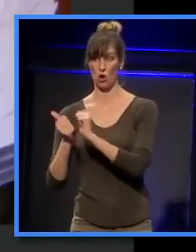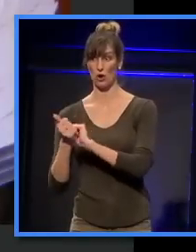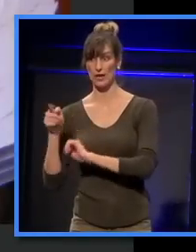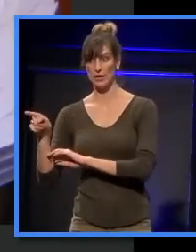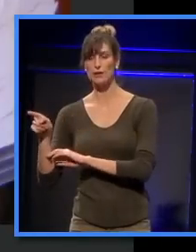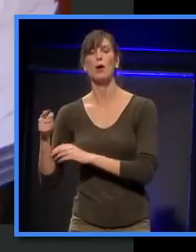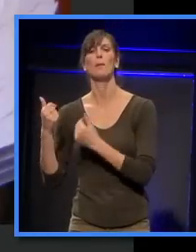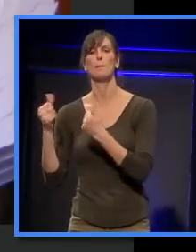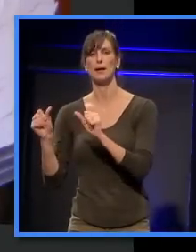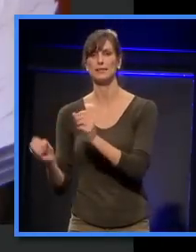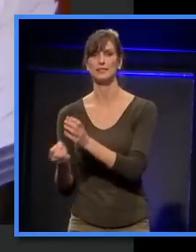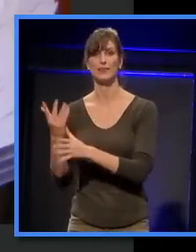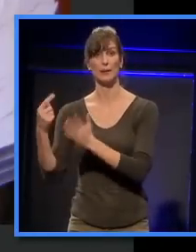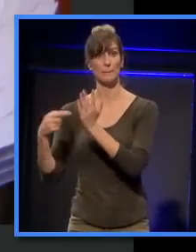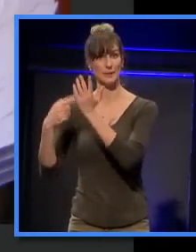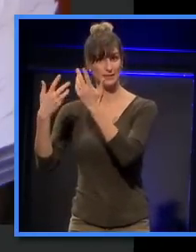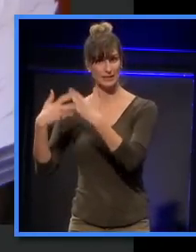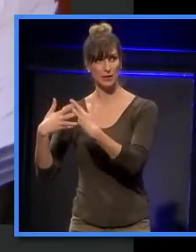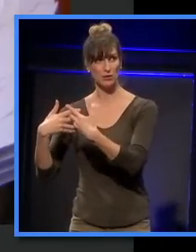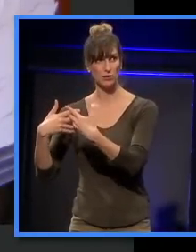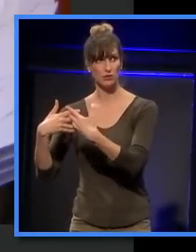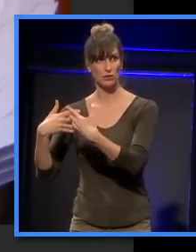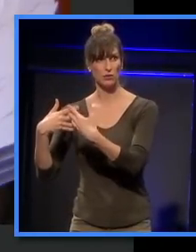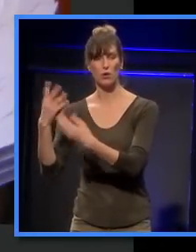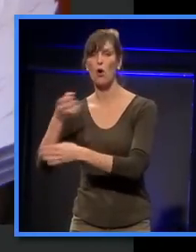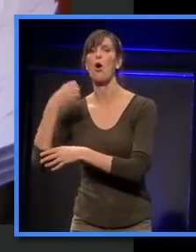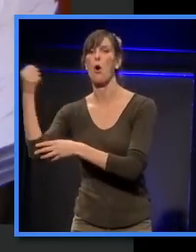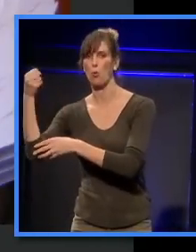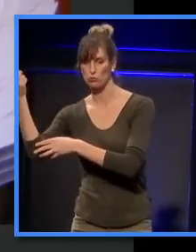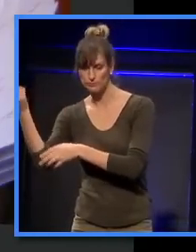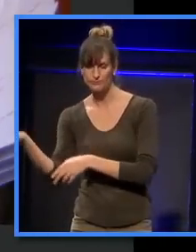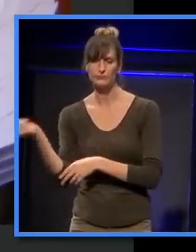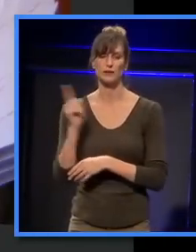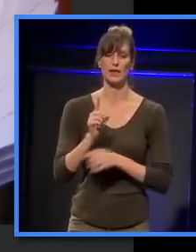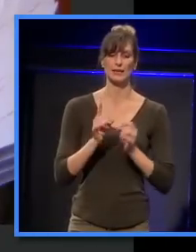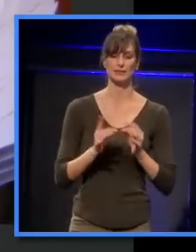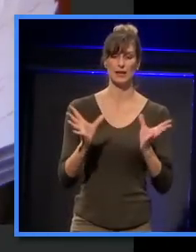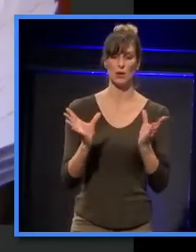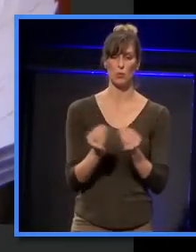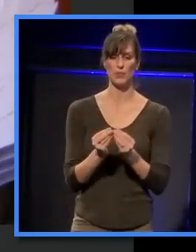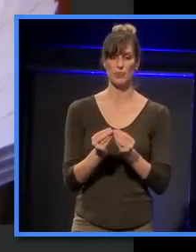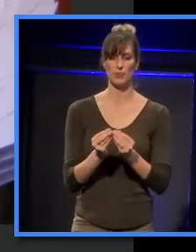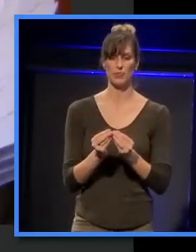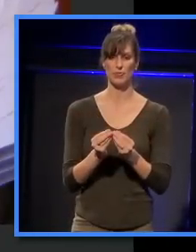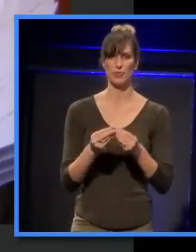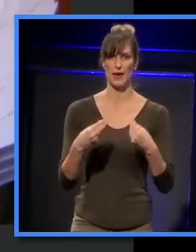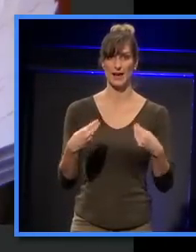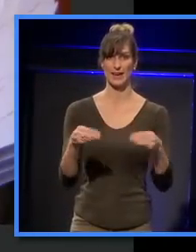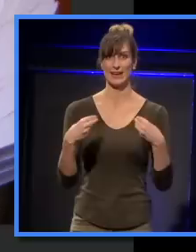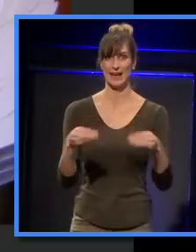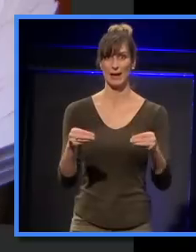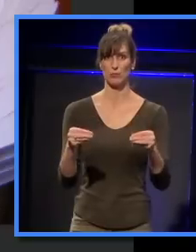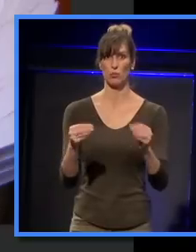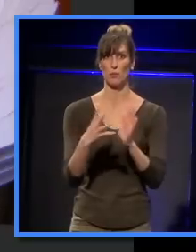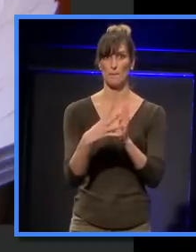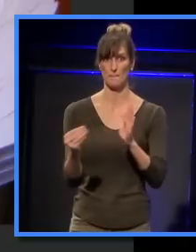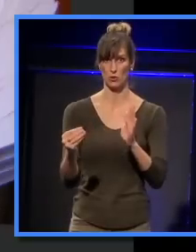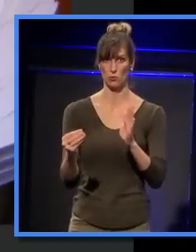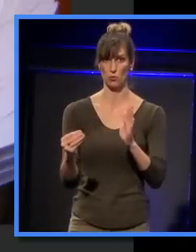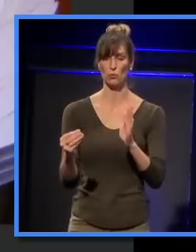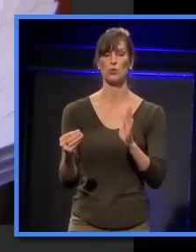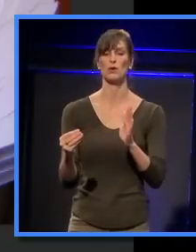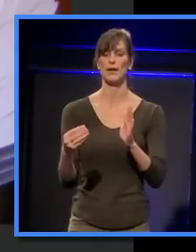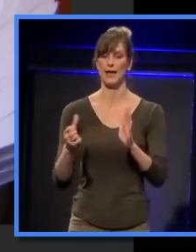to manipulate. Sorry, I'll come back to that. And we started off with a cardboard model, a 1 to 50 scale cardboard model with a